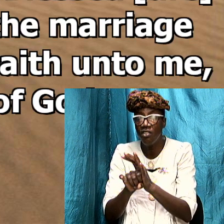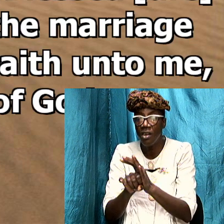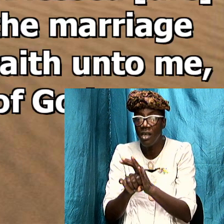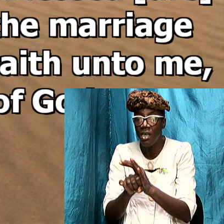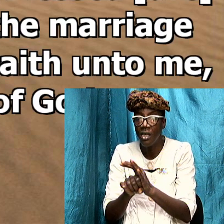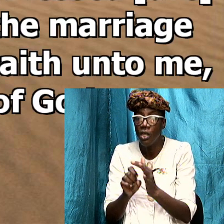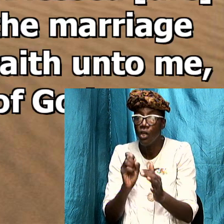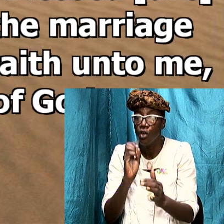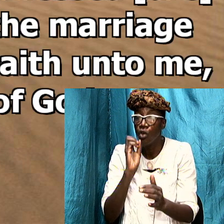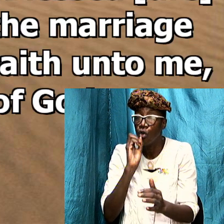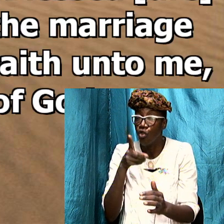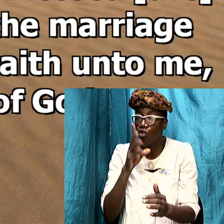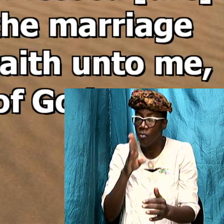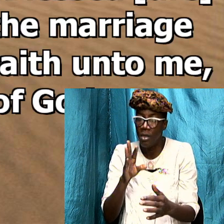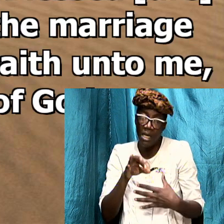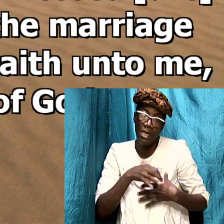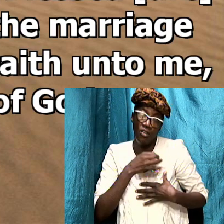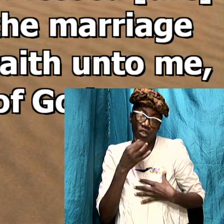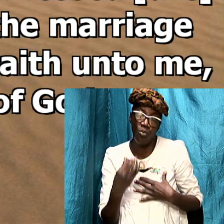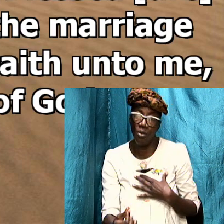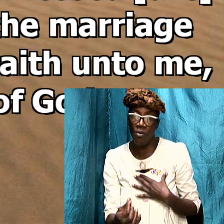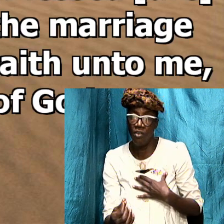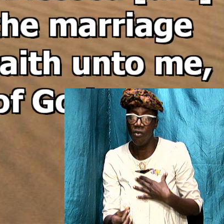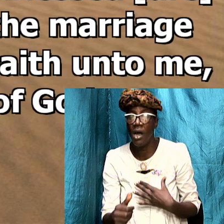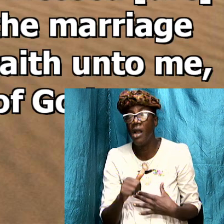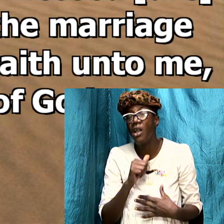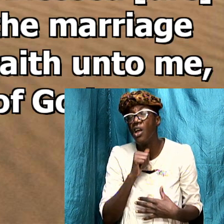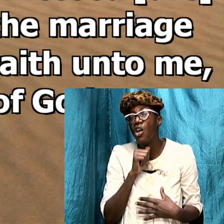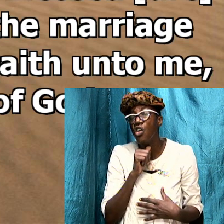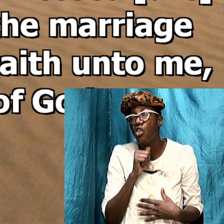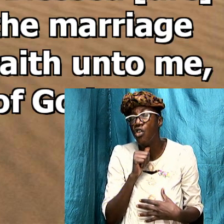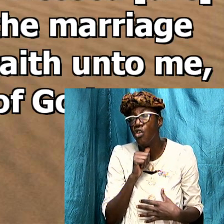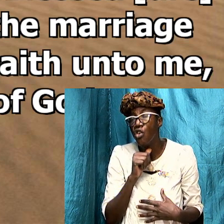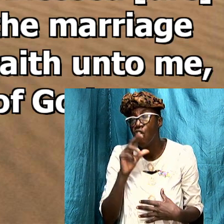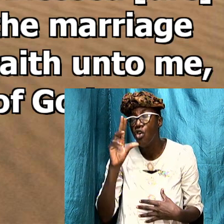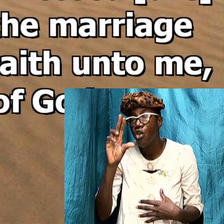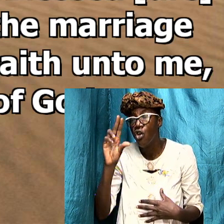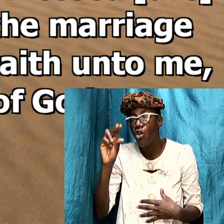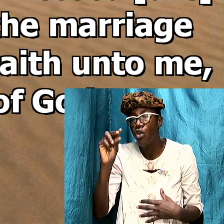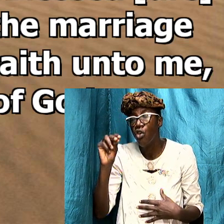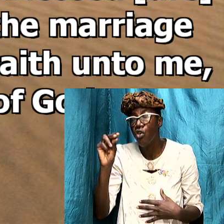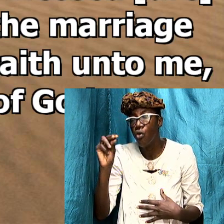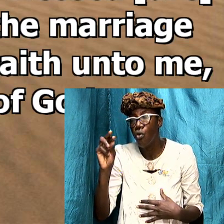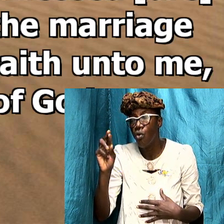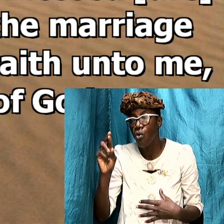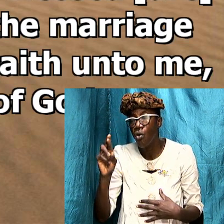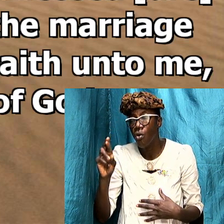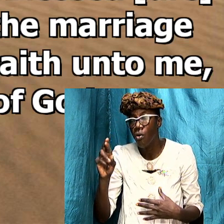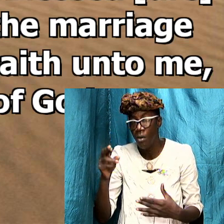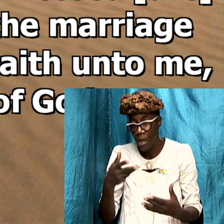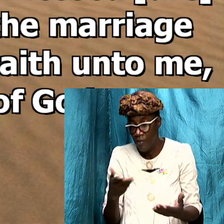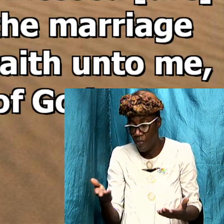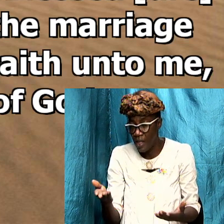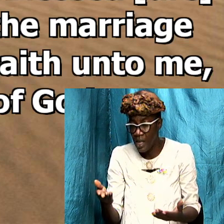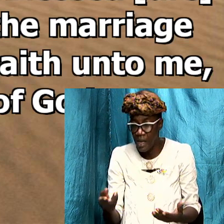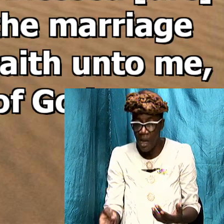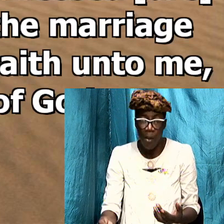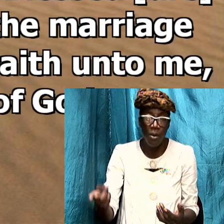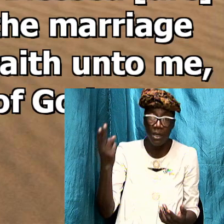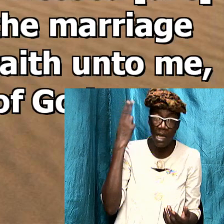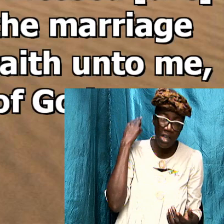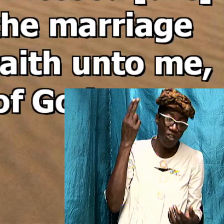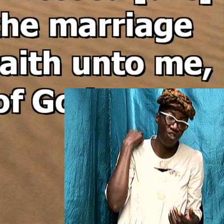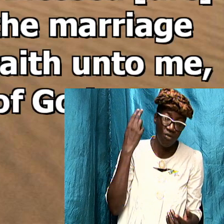spiritualized and there is really no reference in it to any historical events and anything in the past